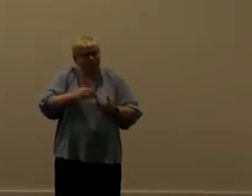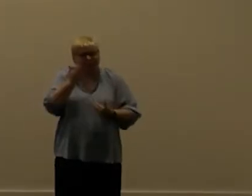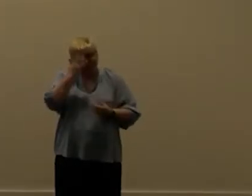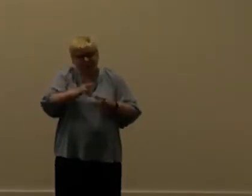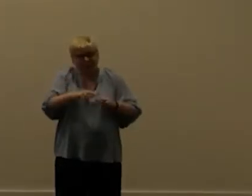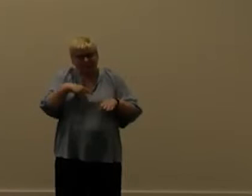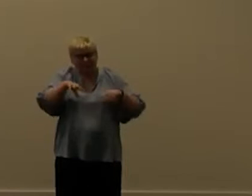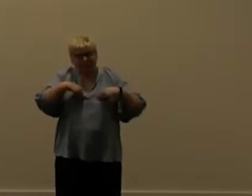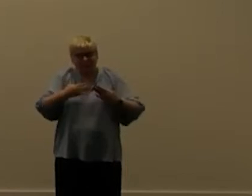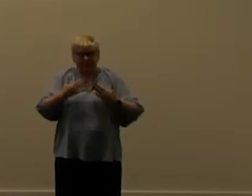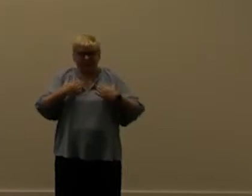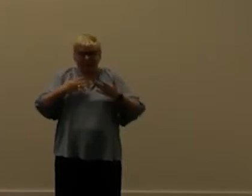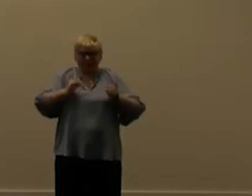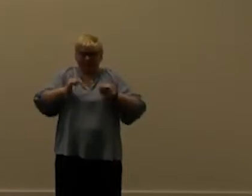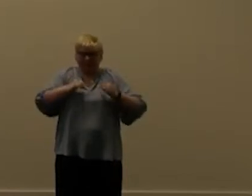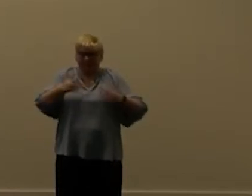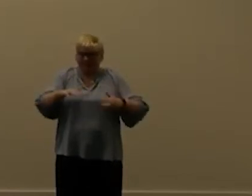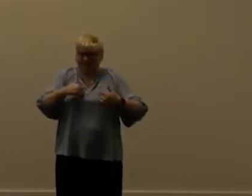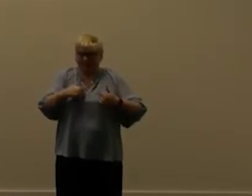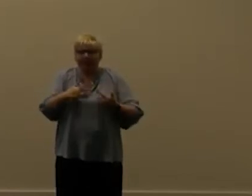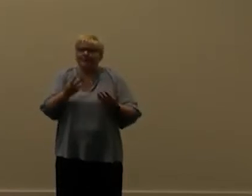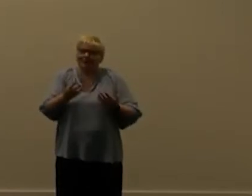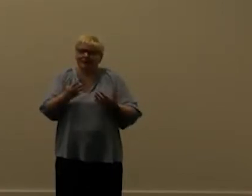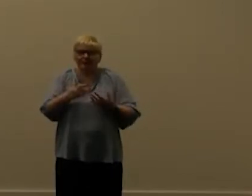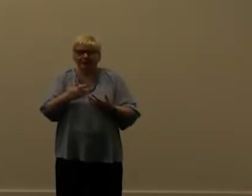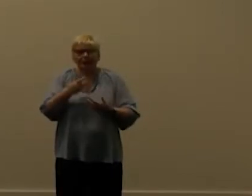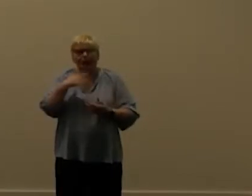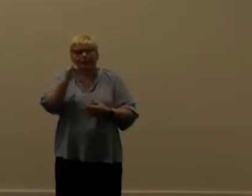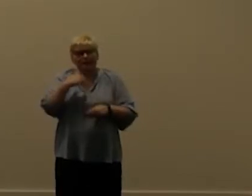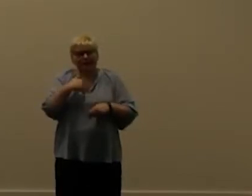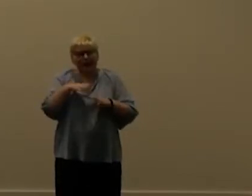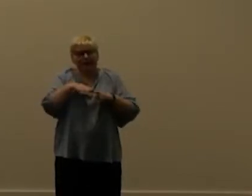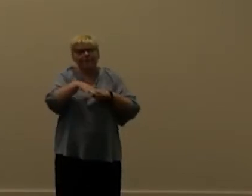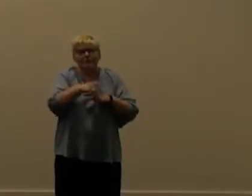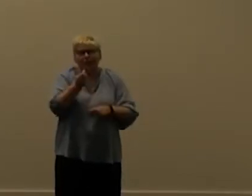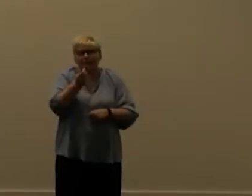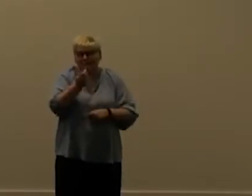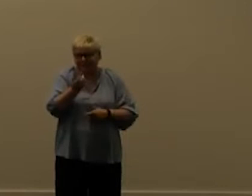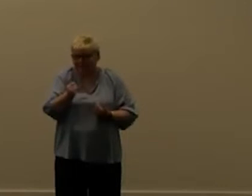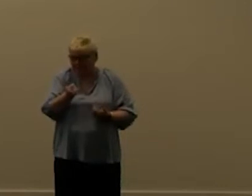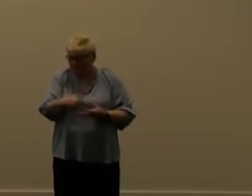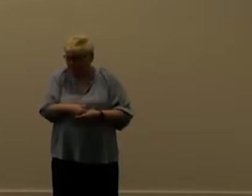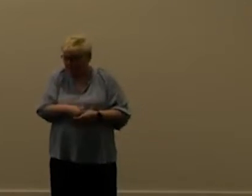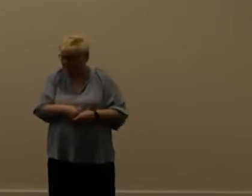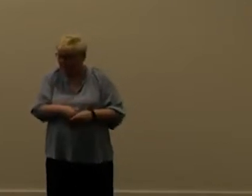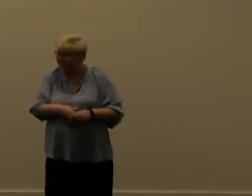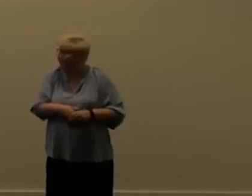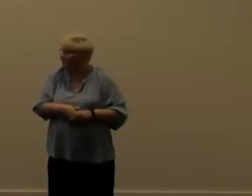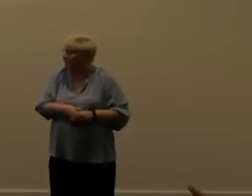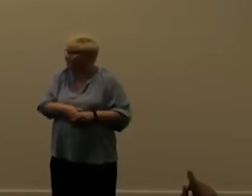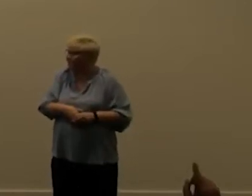take credit for that reduction uh but i don't i think i may might have affected them a bit anyway um so it's um